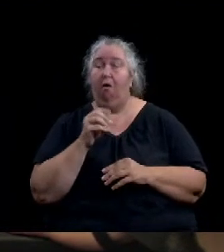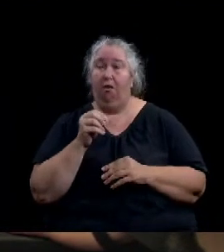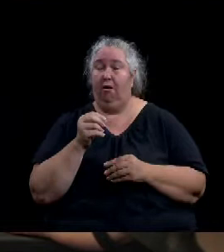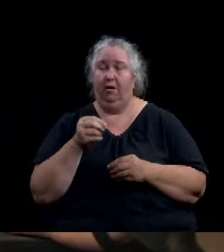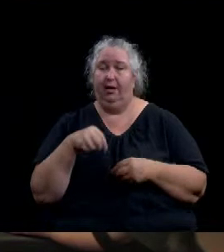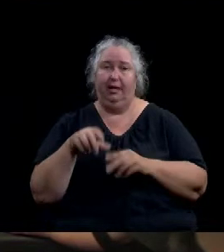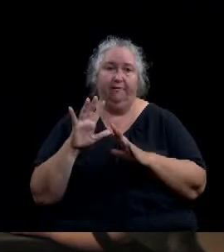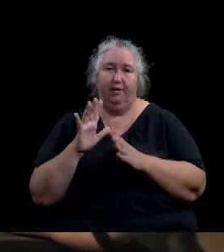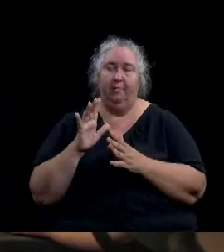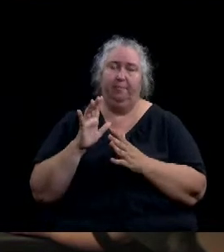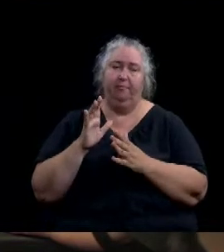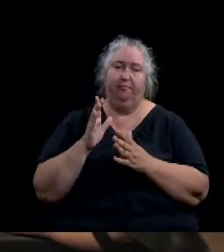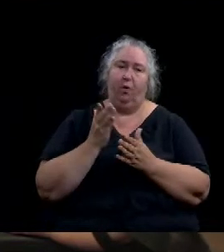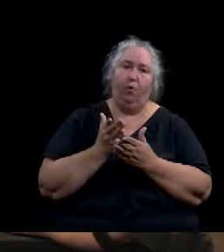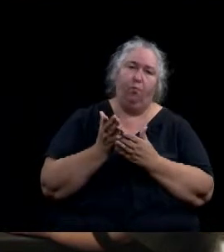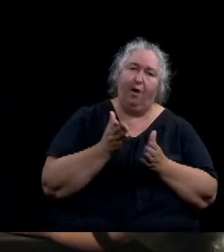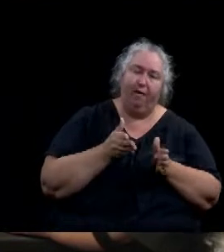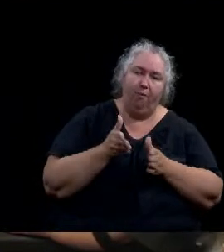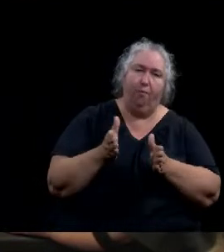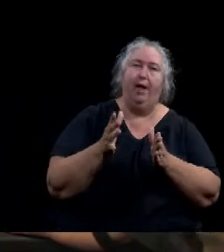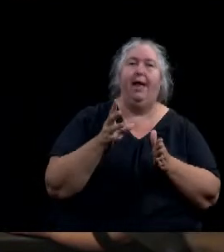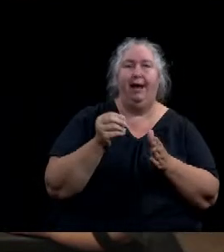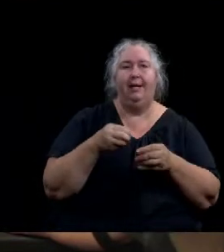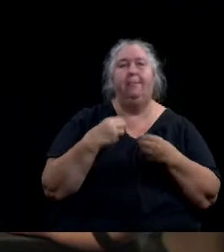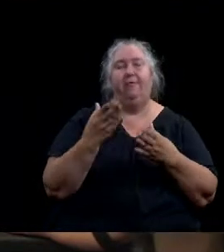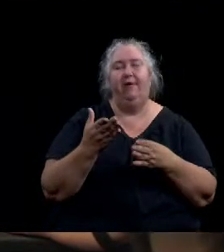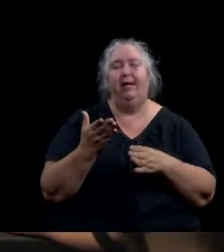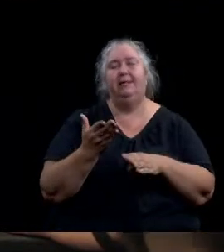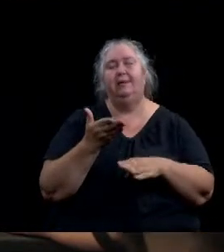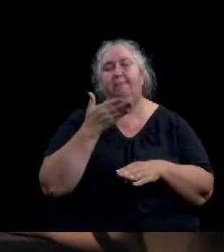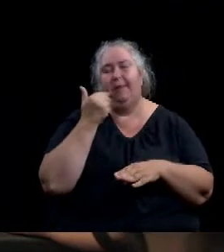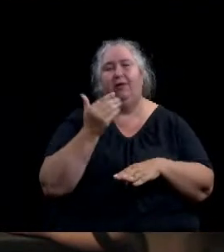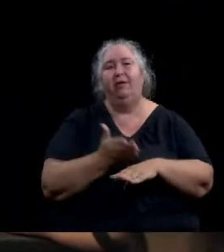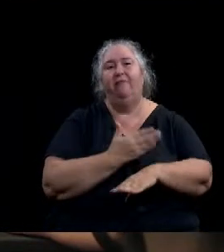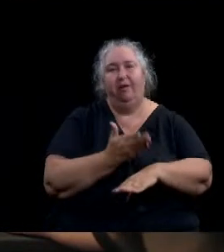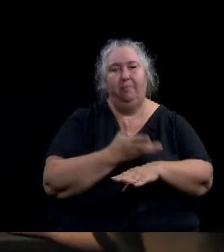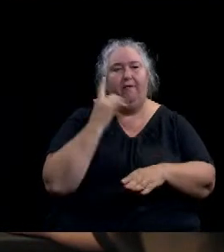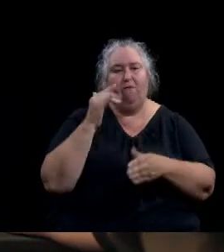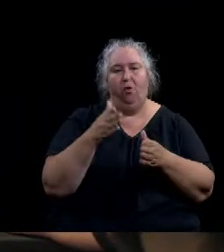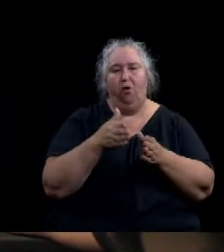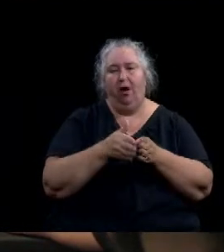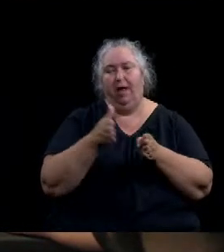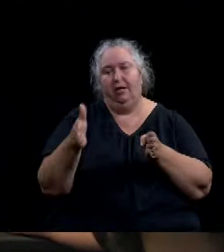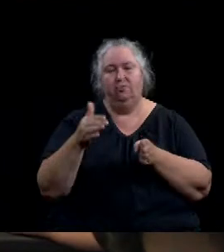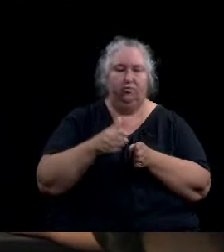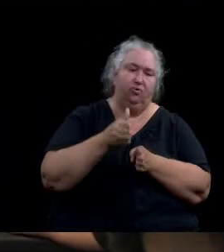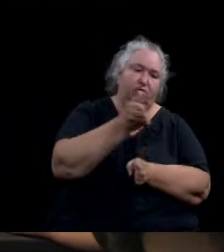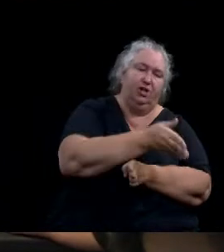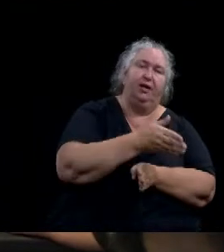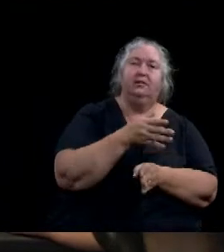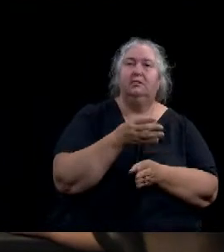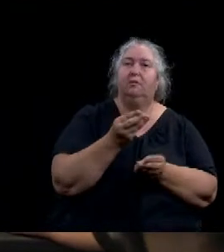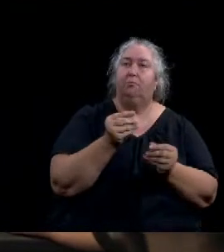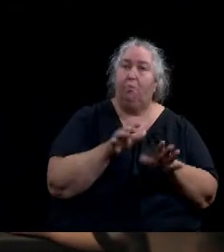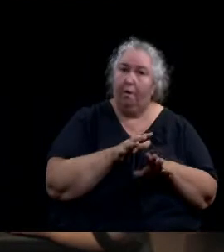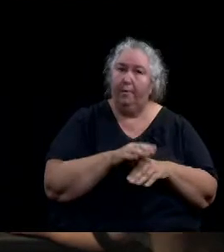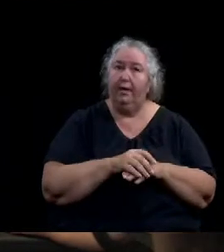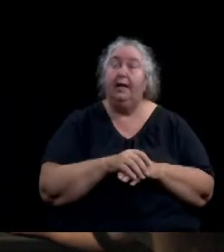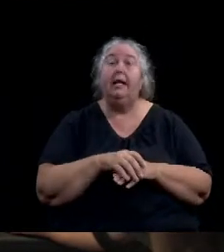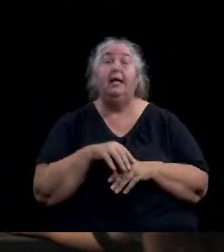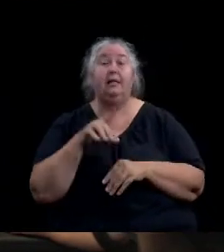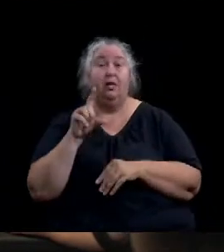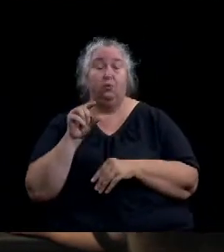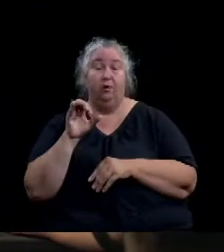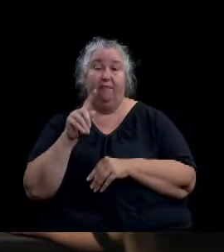opportunity for the adjacent properties. The condition is that a 20-foot general utility easement must be retained for the area of abandoned alley, where all public